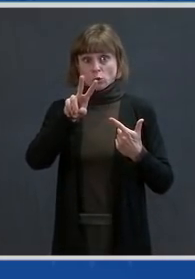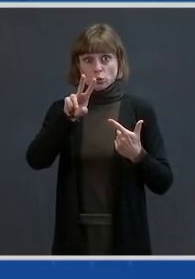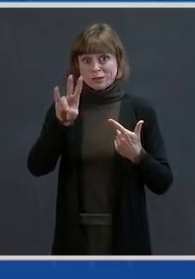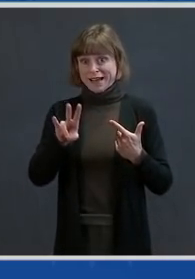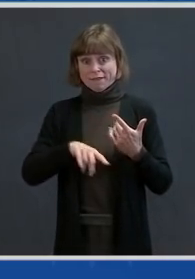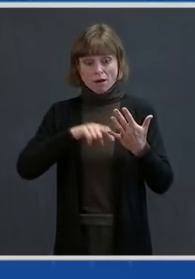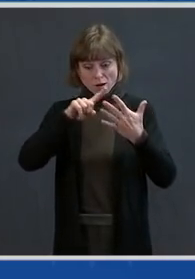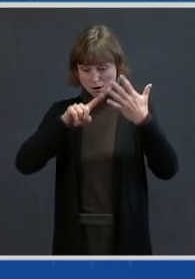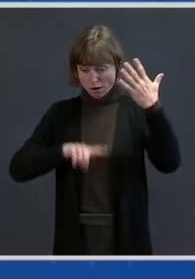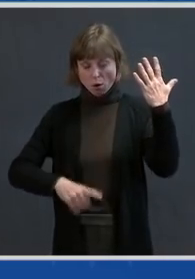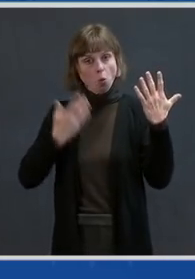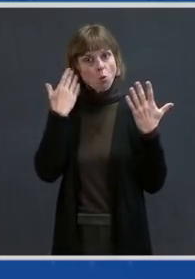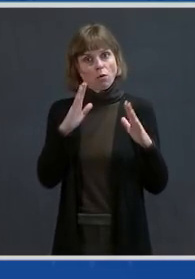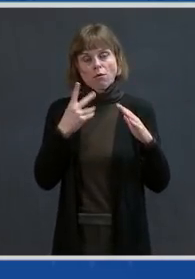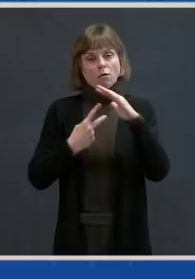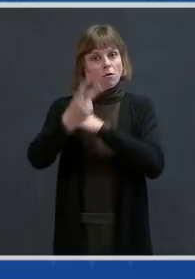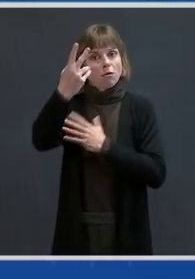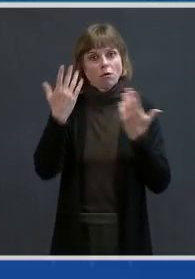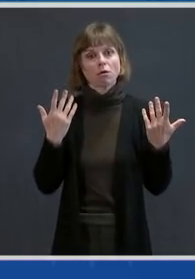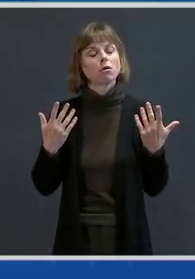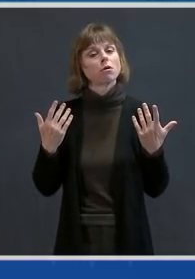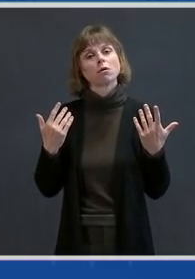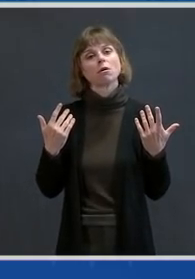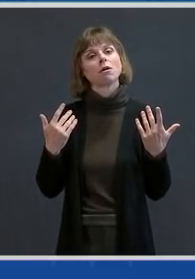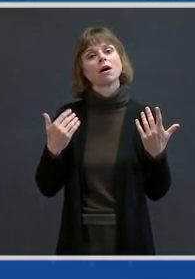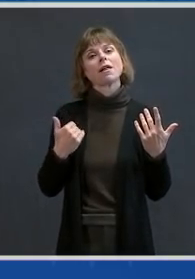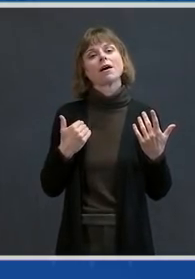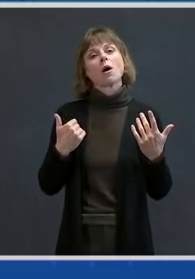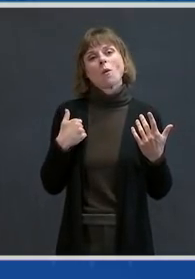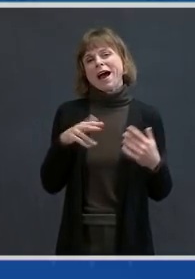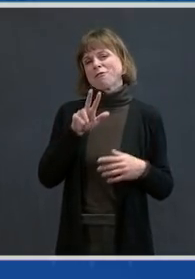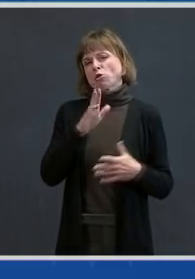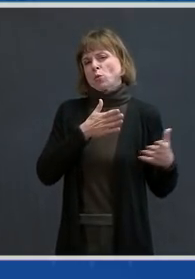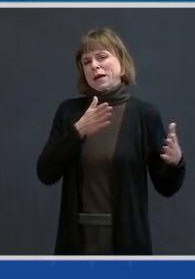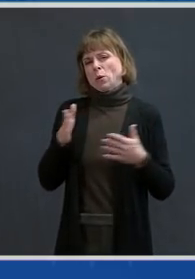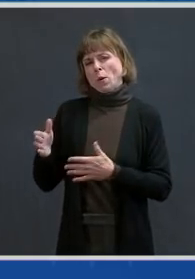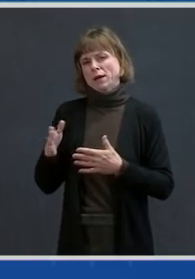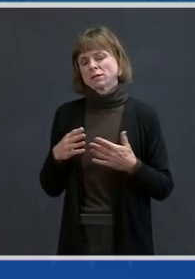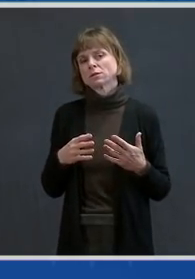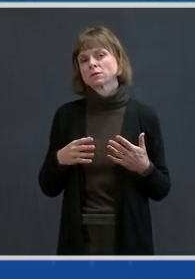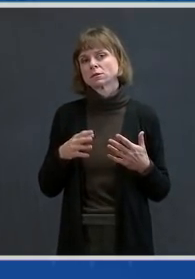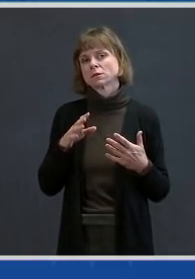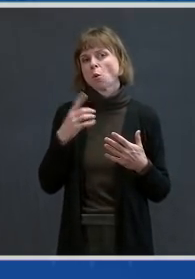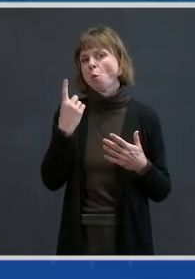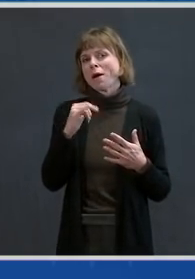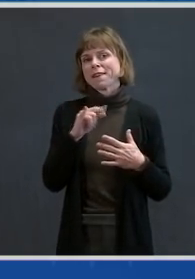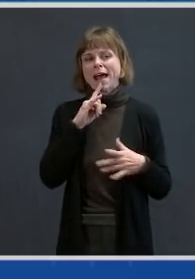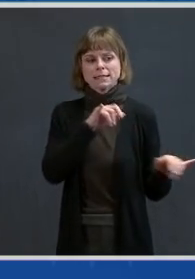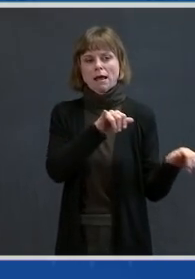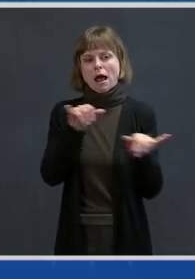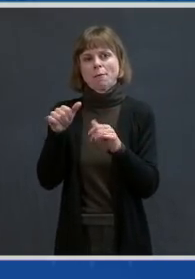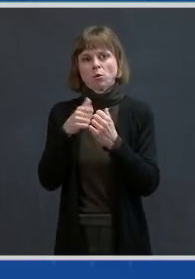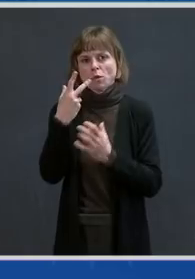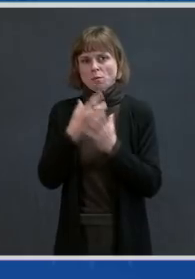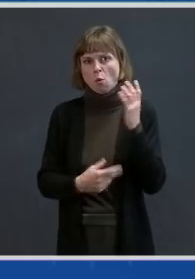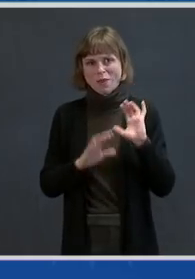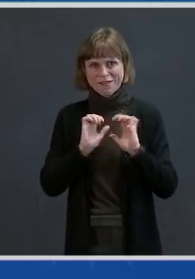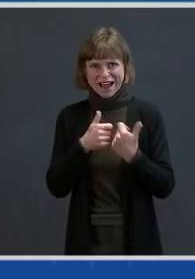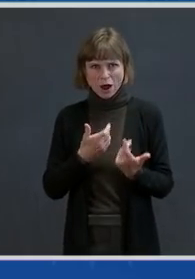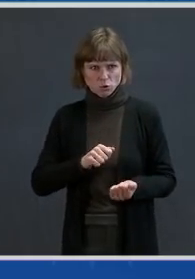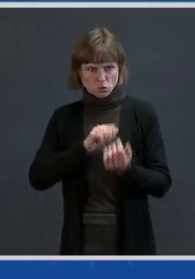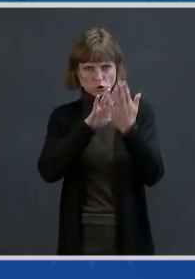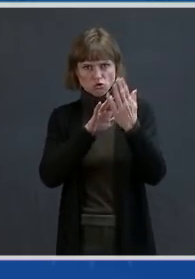are two ways — actually, three ways — one that's common to both, that you address these variants.